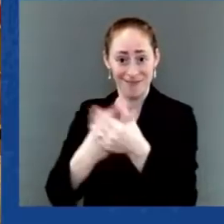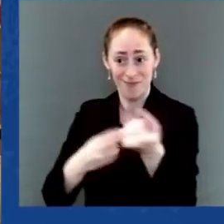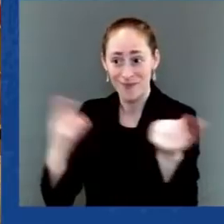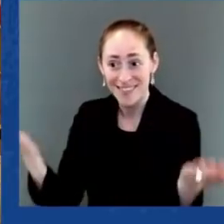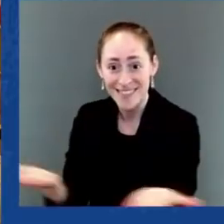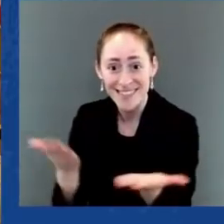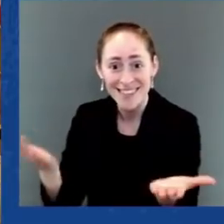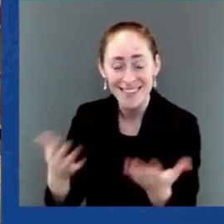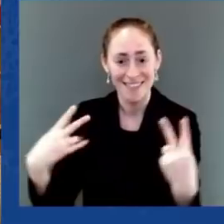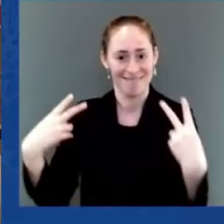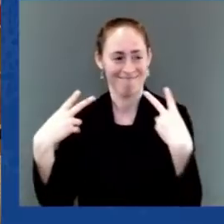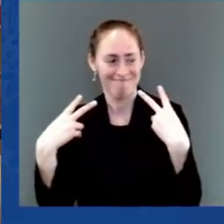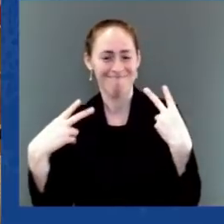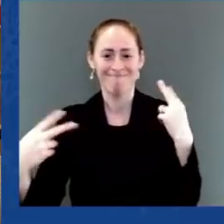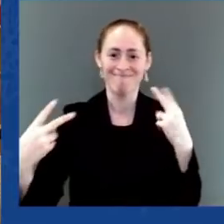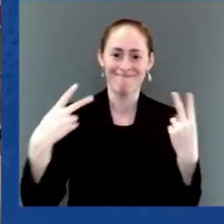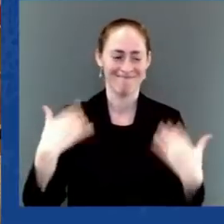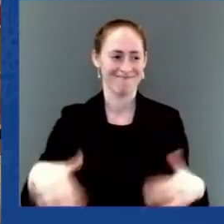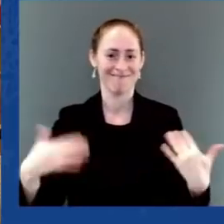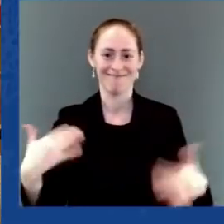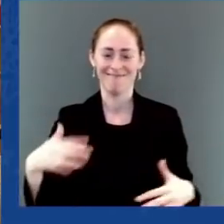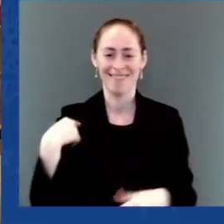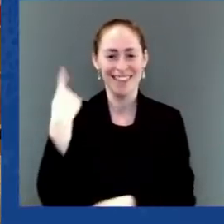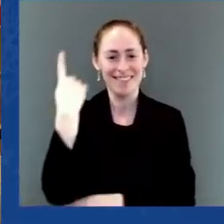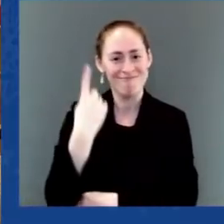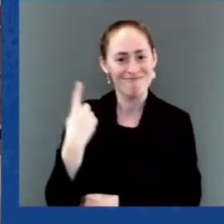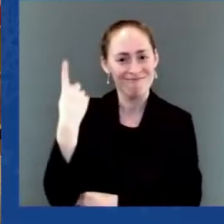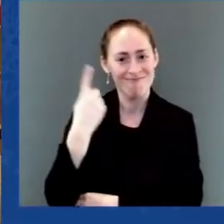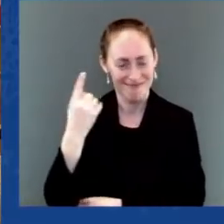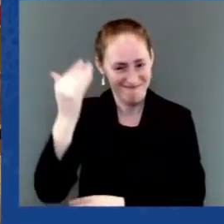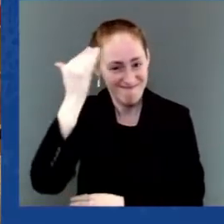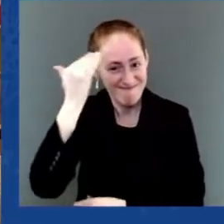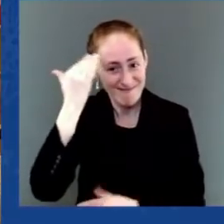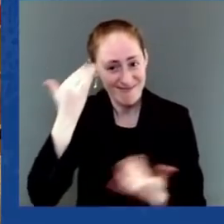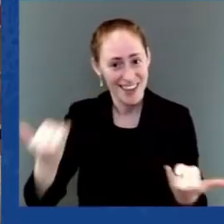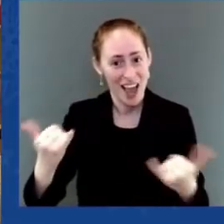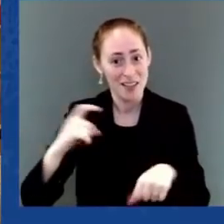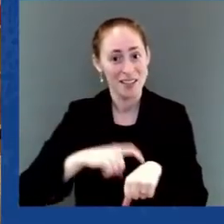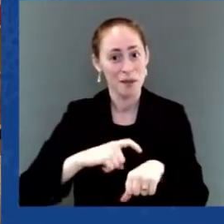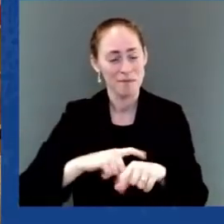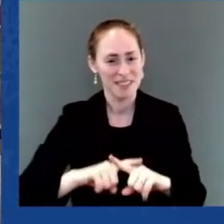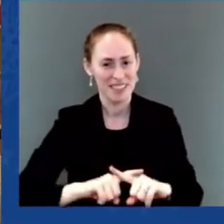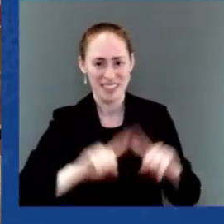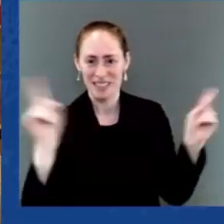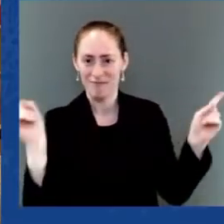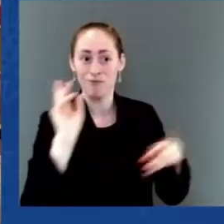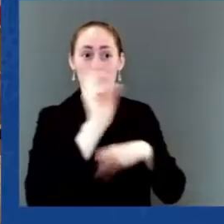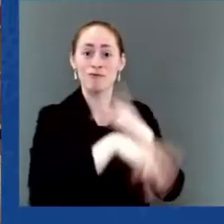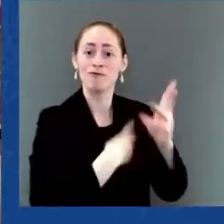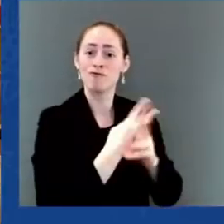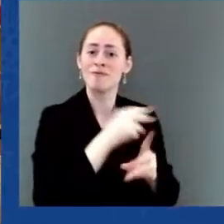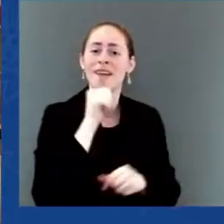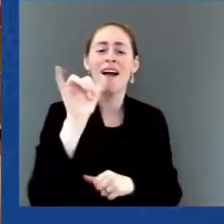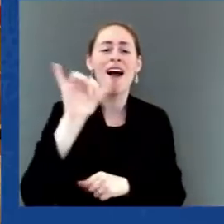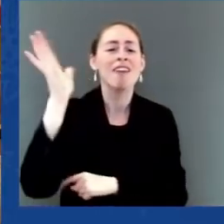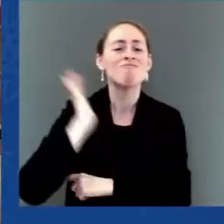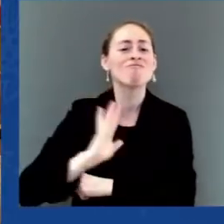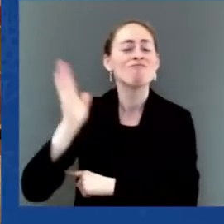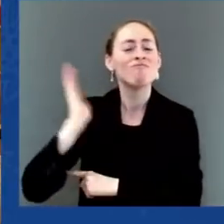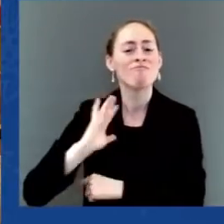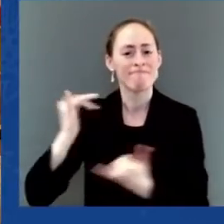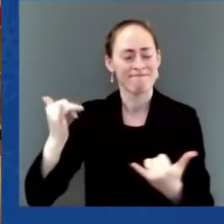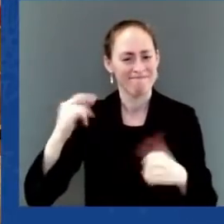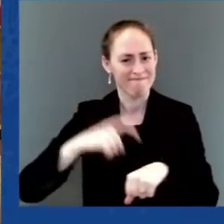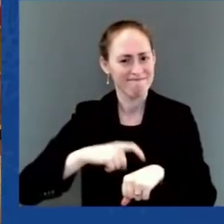challenges. But that's the way it is and that's how creativity and passion can emerge